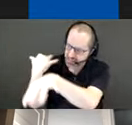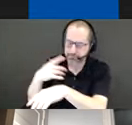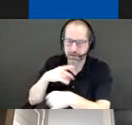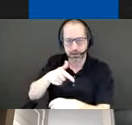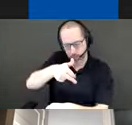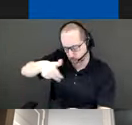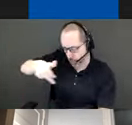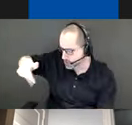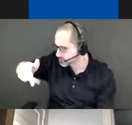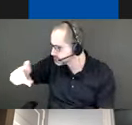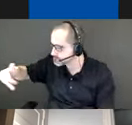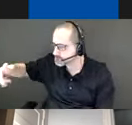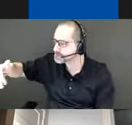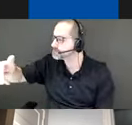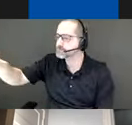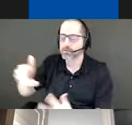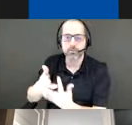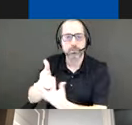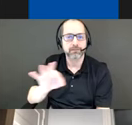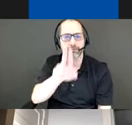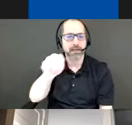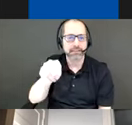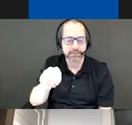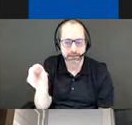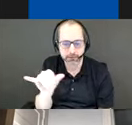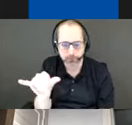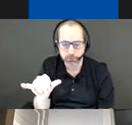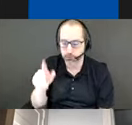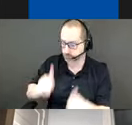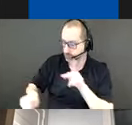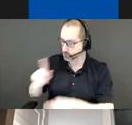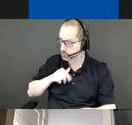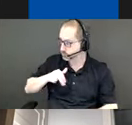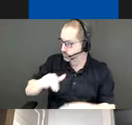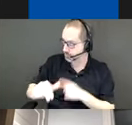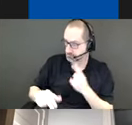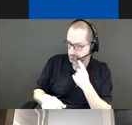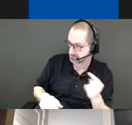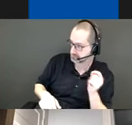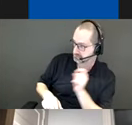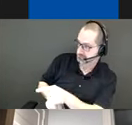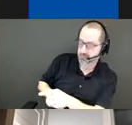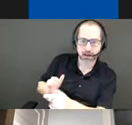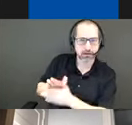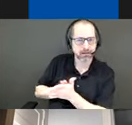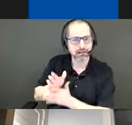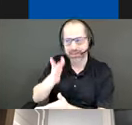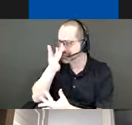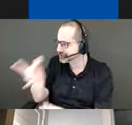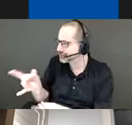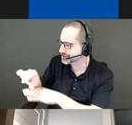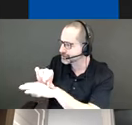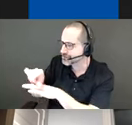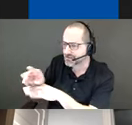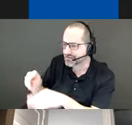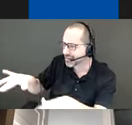into something playful. Passerbys are invited to discover a hidden landscape to hop